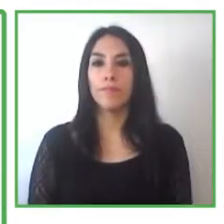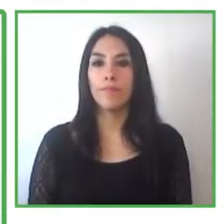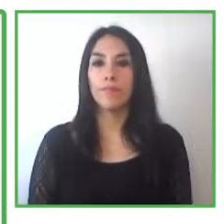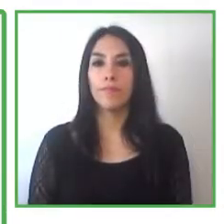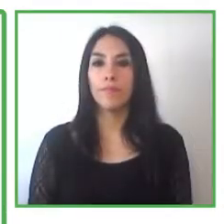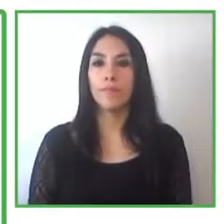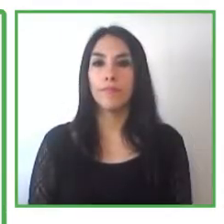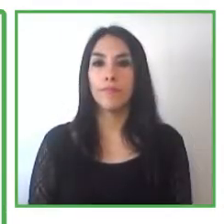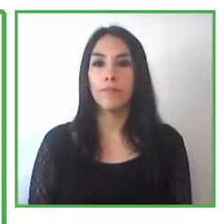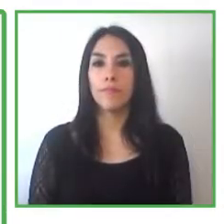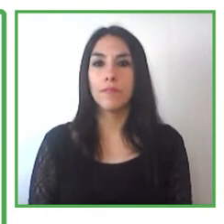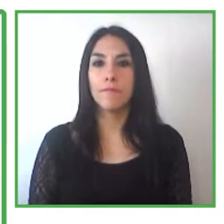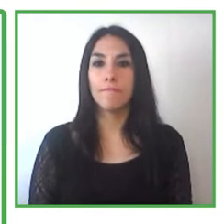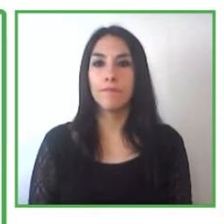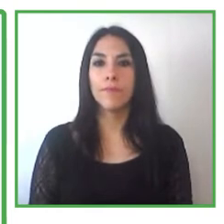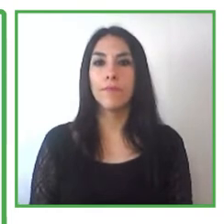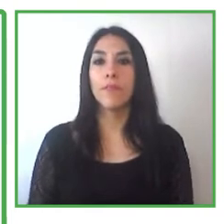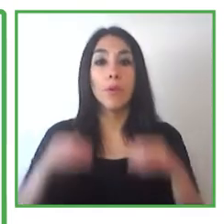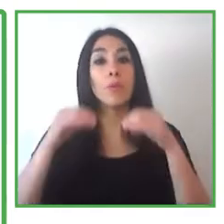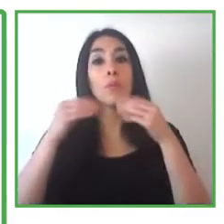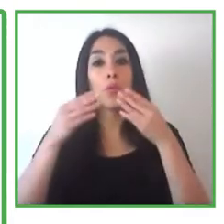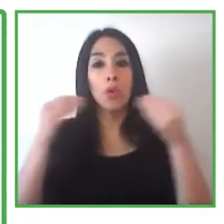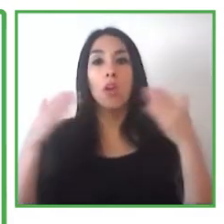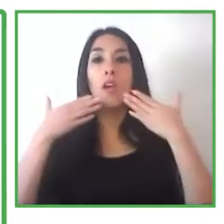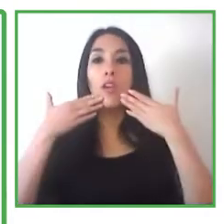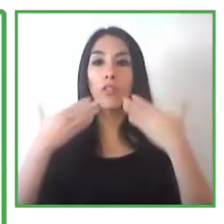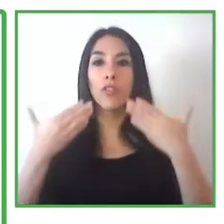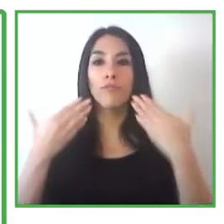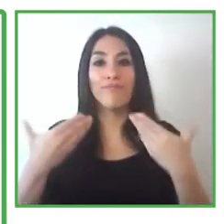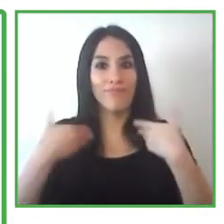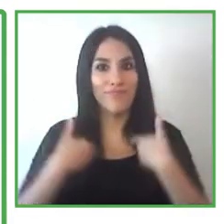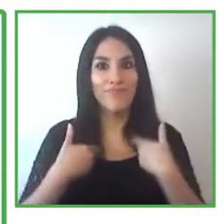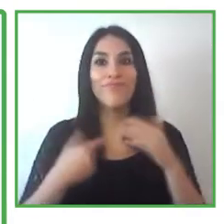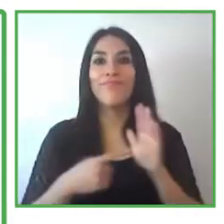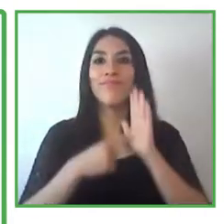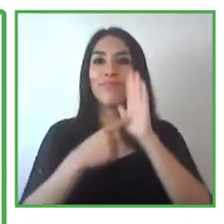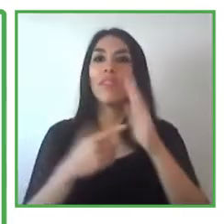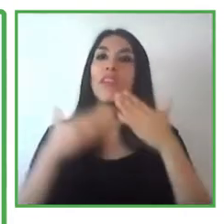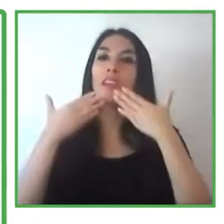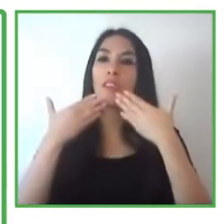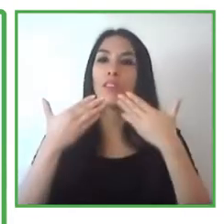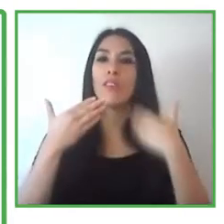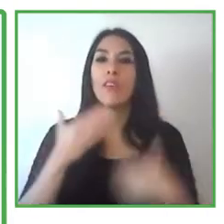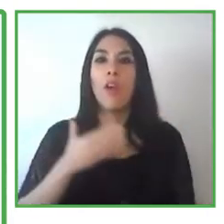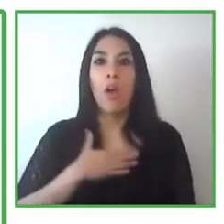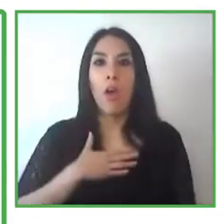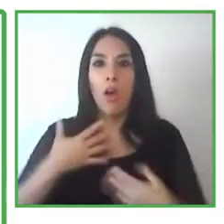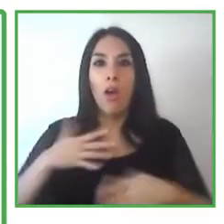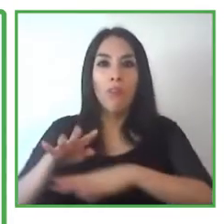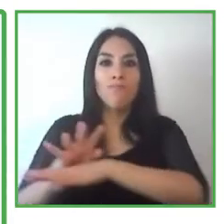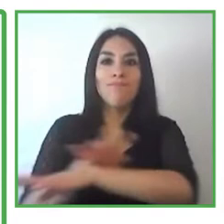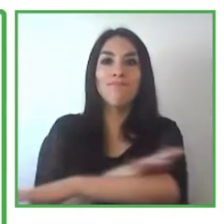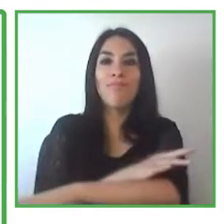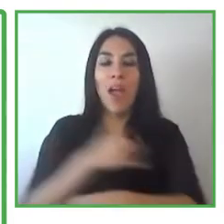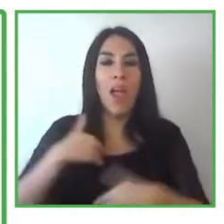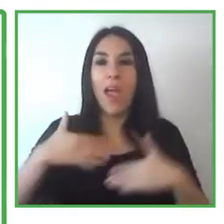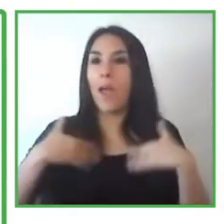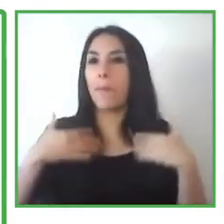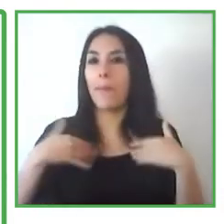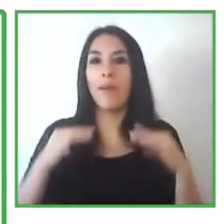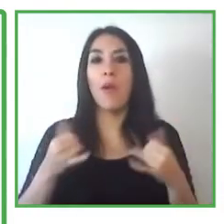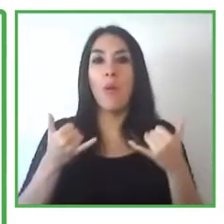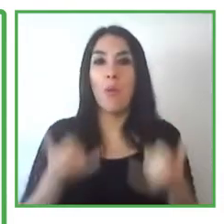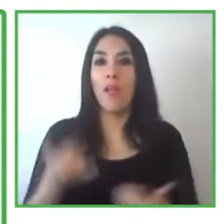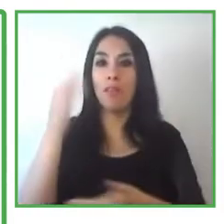Muchísimas gracias por la presentación. Thank you so much for that introduction. To me, it's a real pleasure and honor to be with